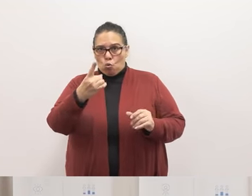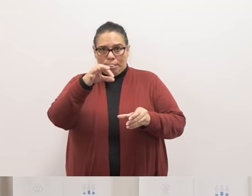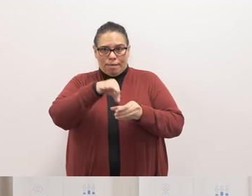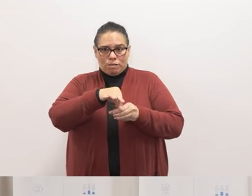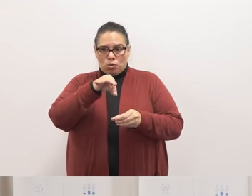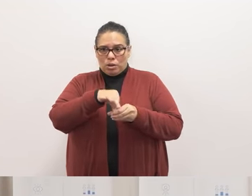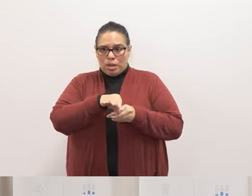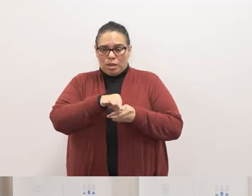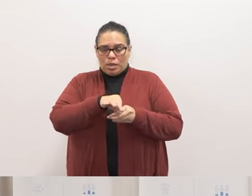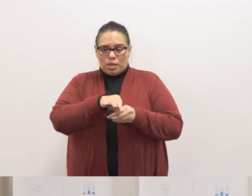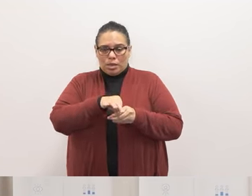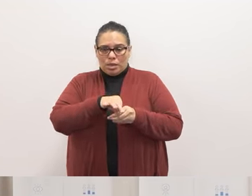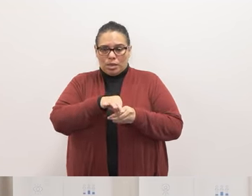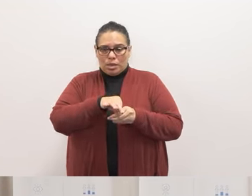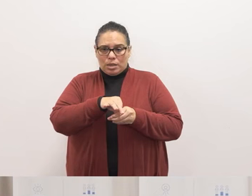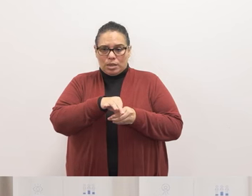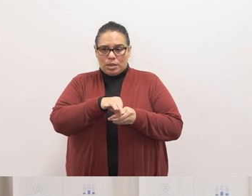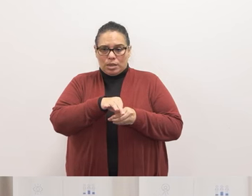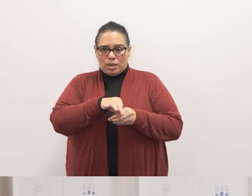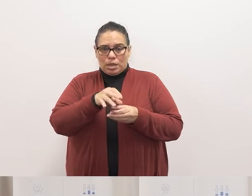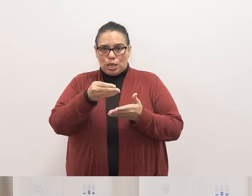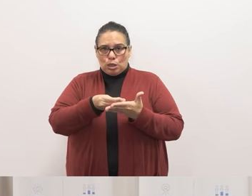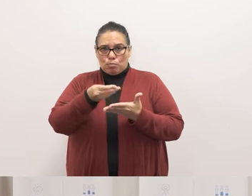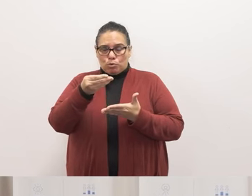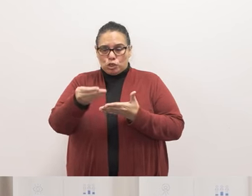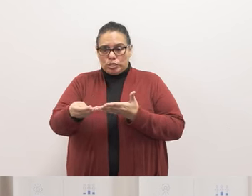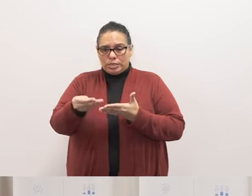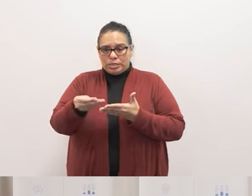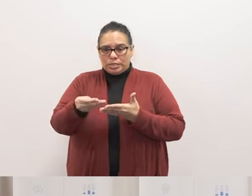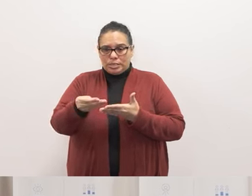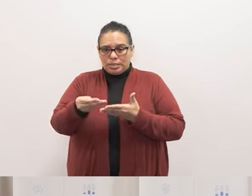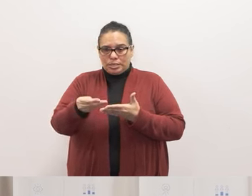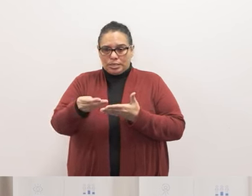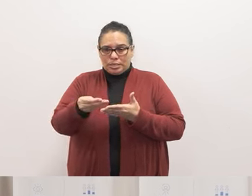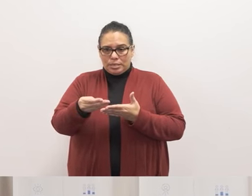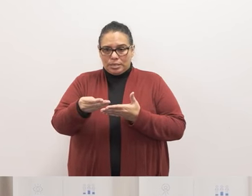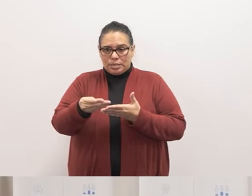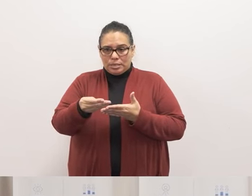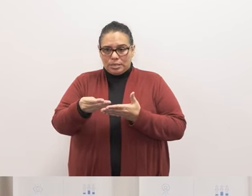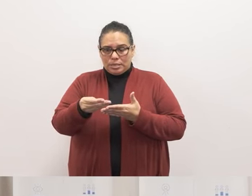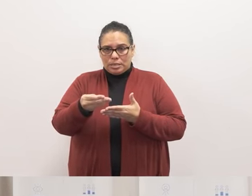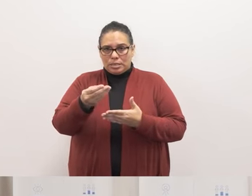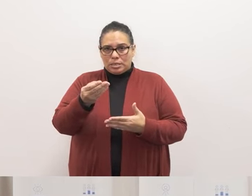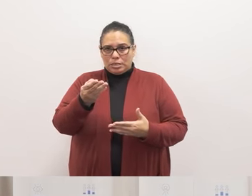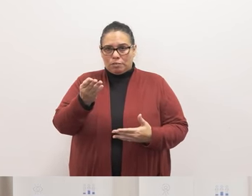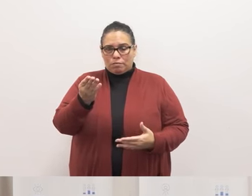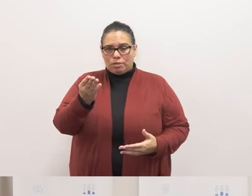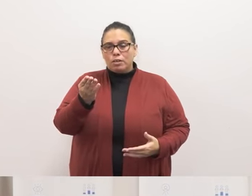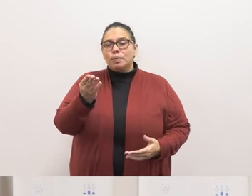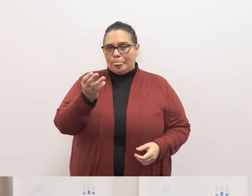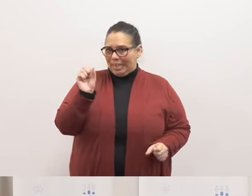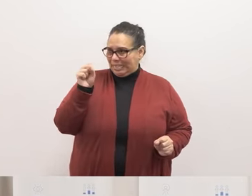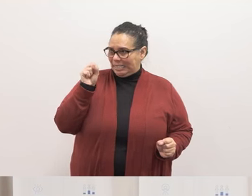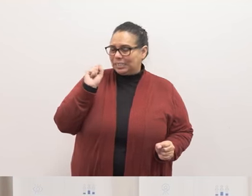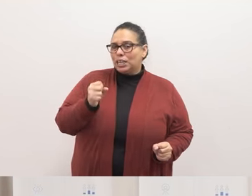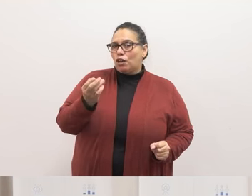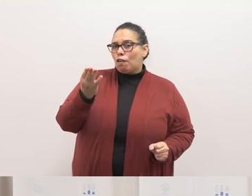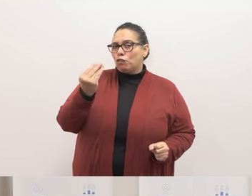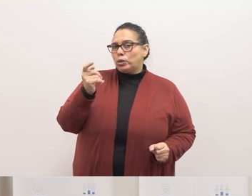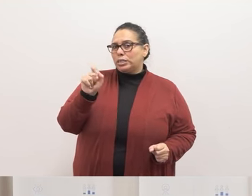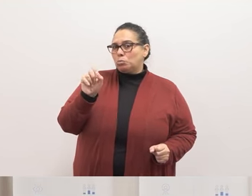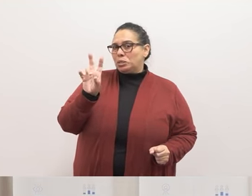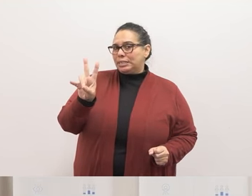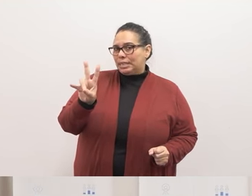on the purchasing of the 14 points yeah it's 14